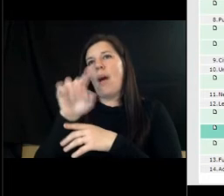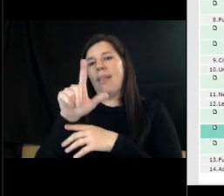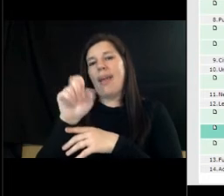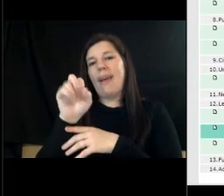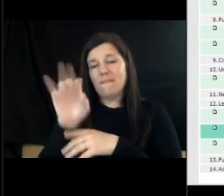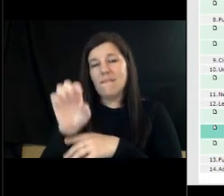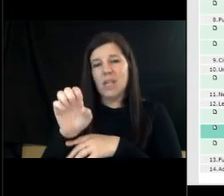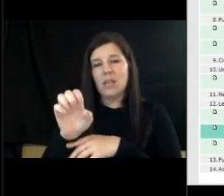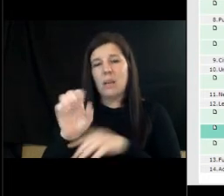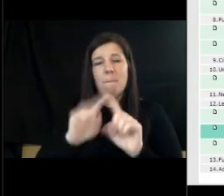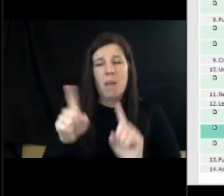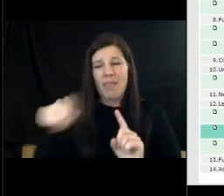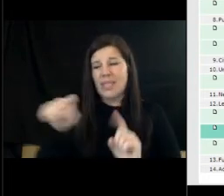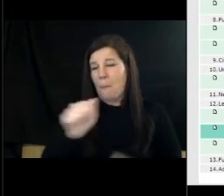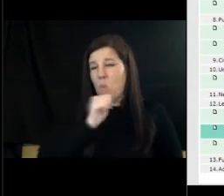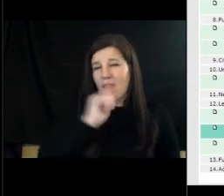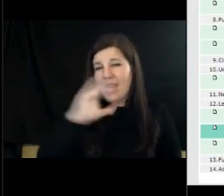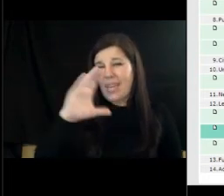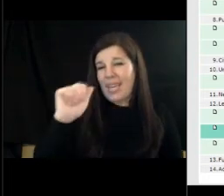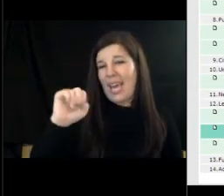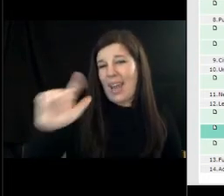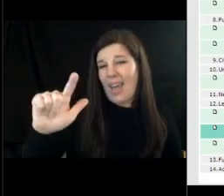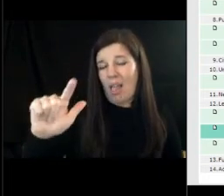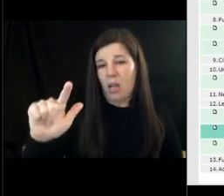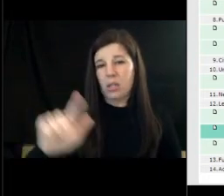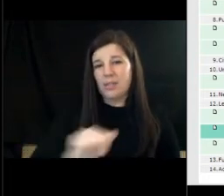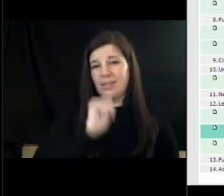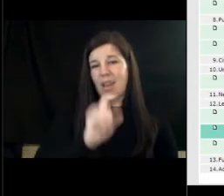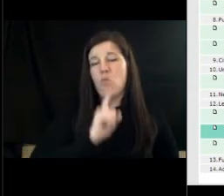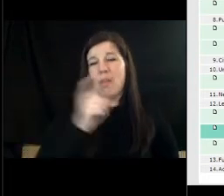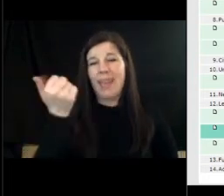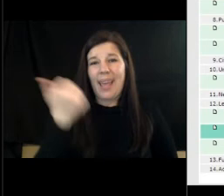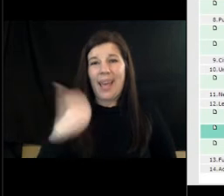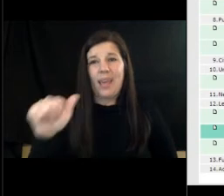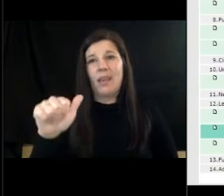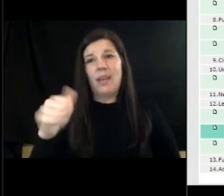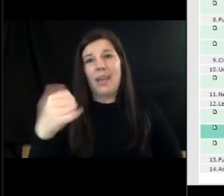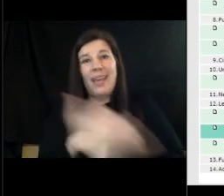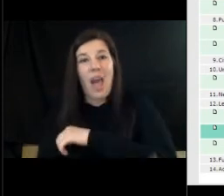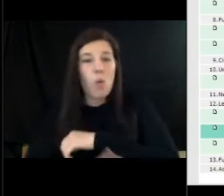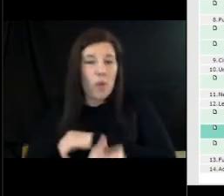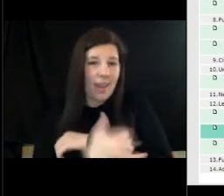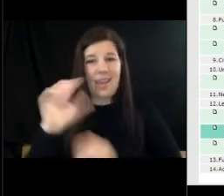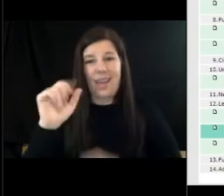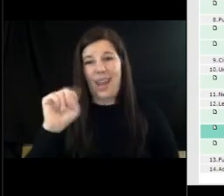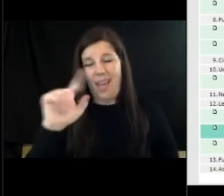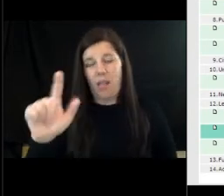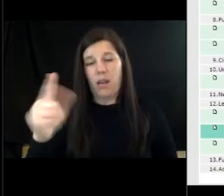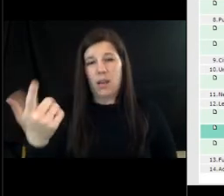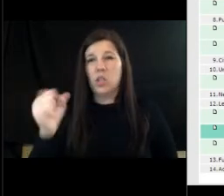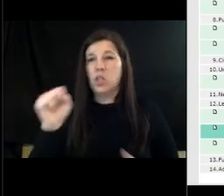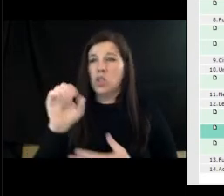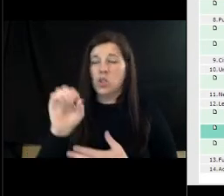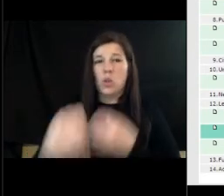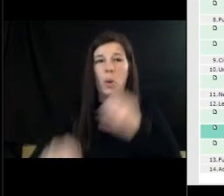private canals these are not necessarily any municipality or county canals so based on that we went